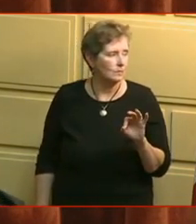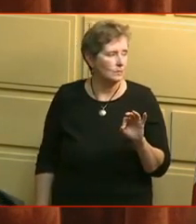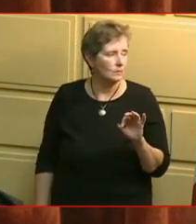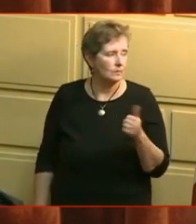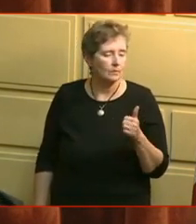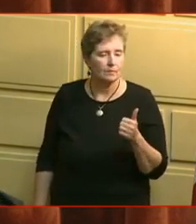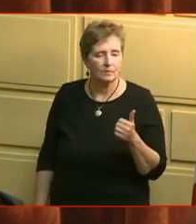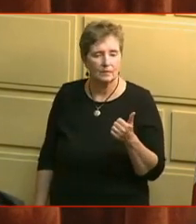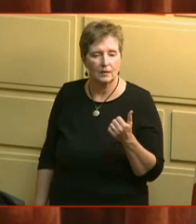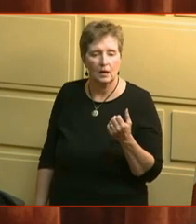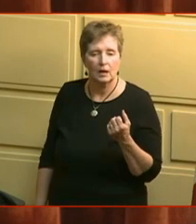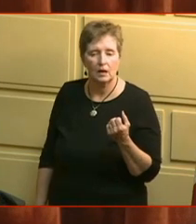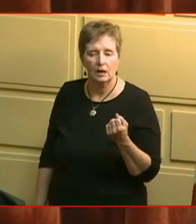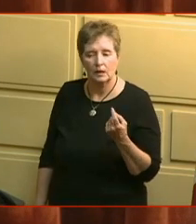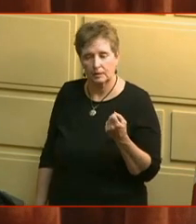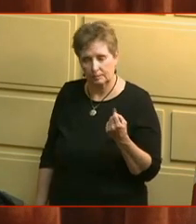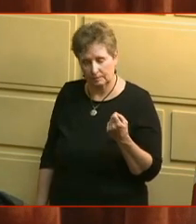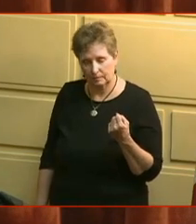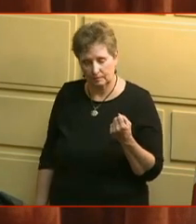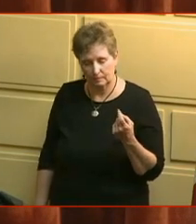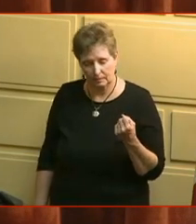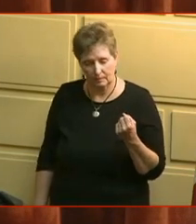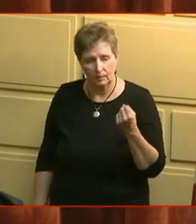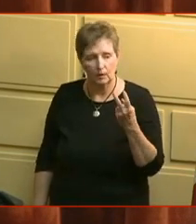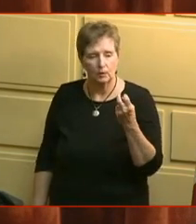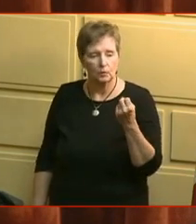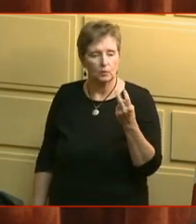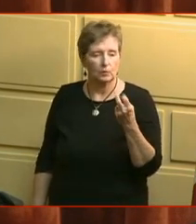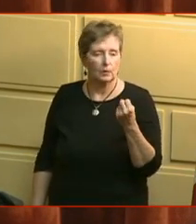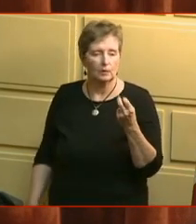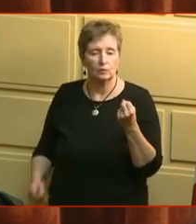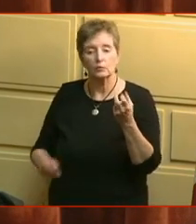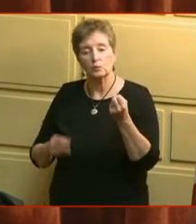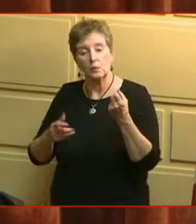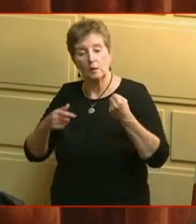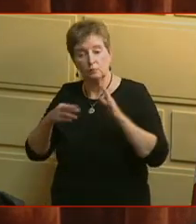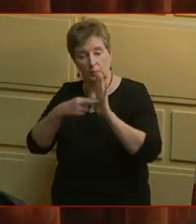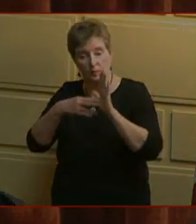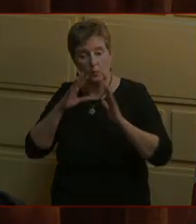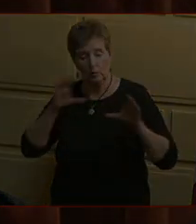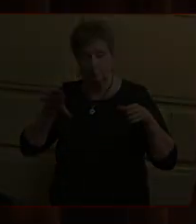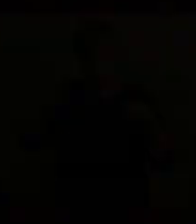Evan Shanley, Carlos Tabone, and Anastasia Williams. Thank you. Thank